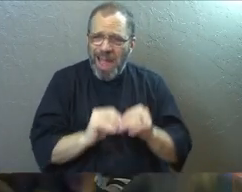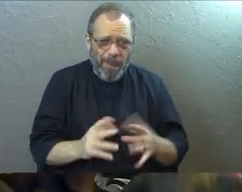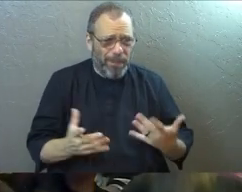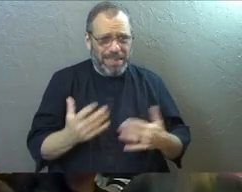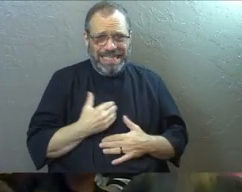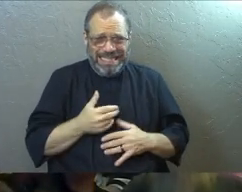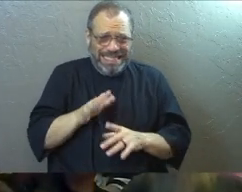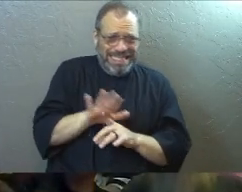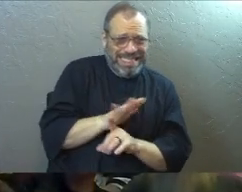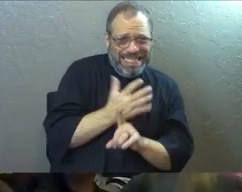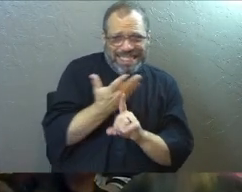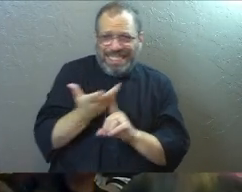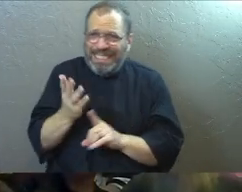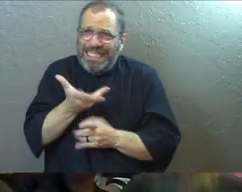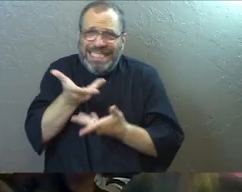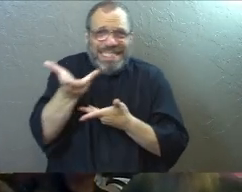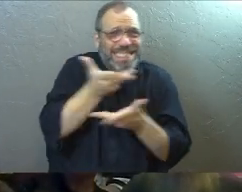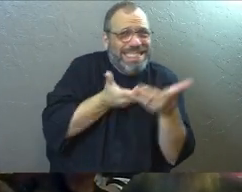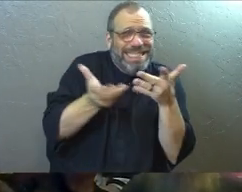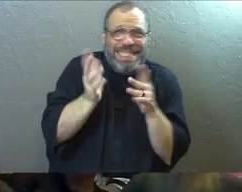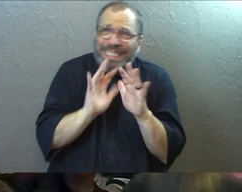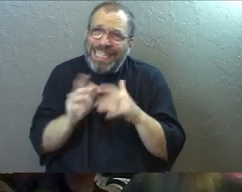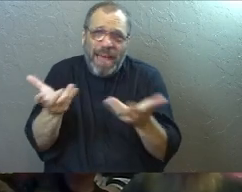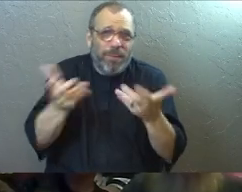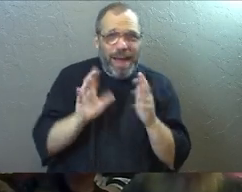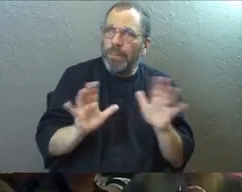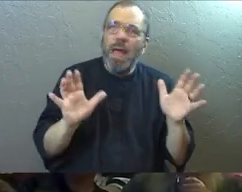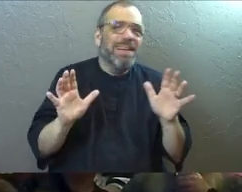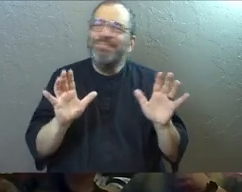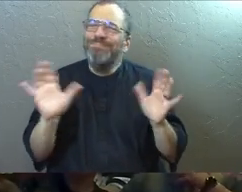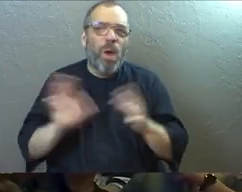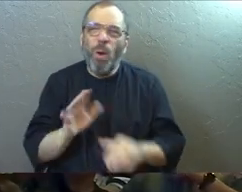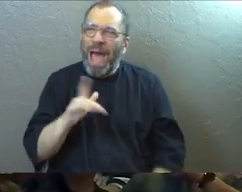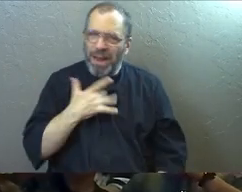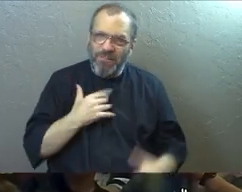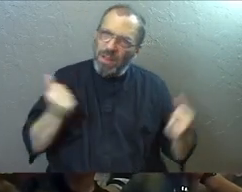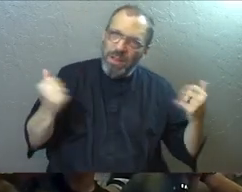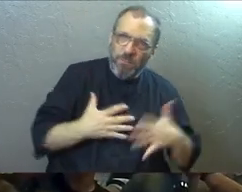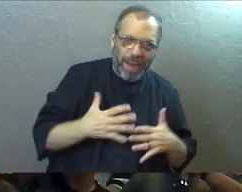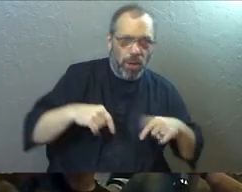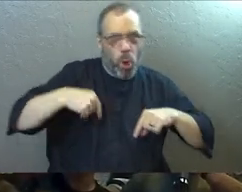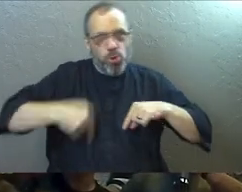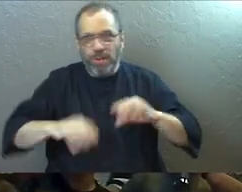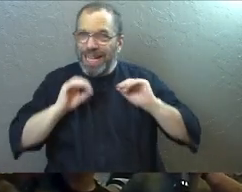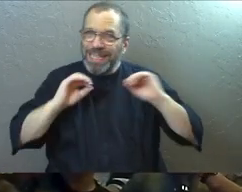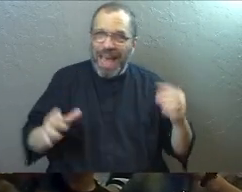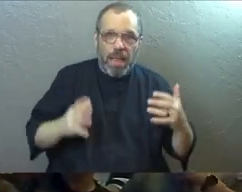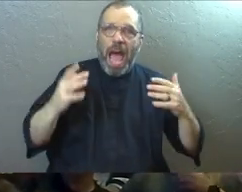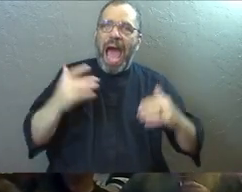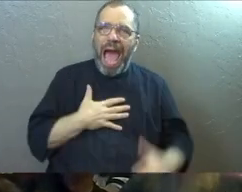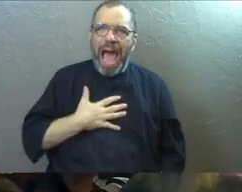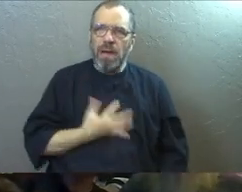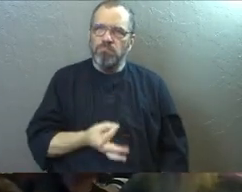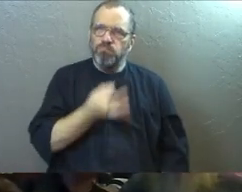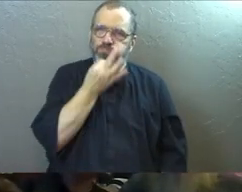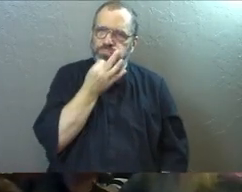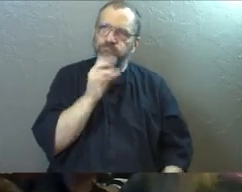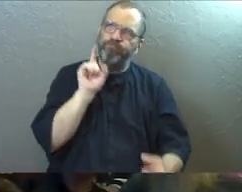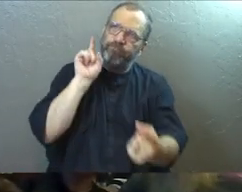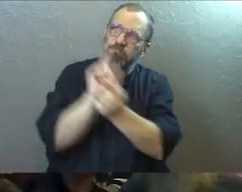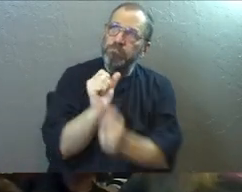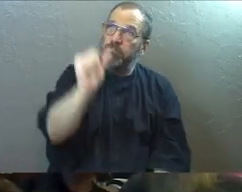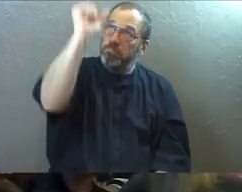don't have to weave my way in the conversation to the point that I want to. I don't have to feel afraid or nervous or scared. I get to boldly,